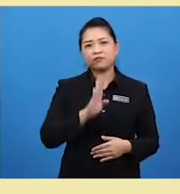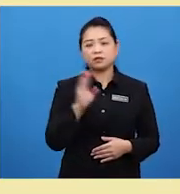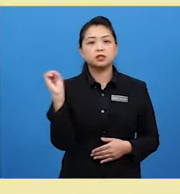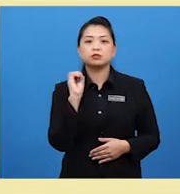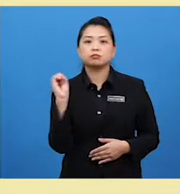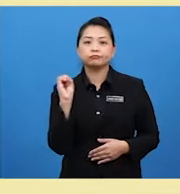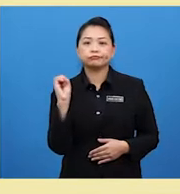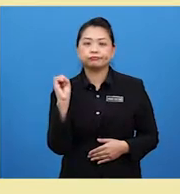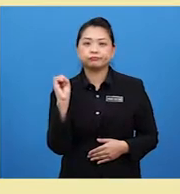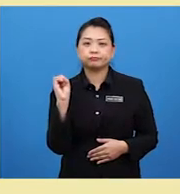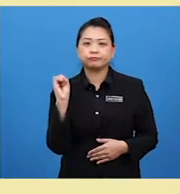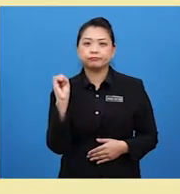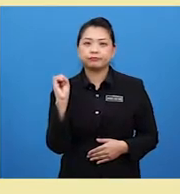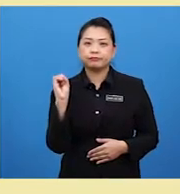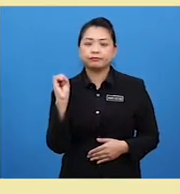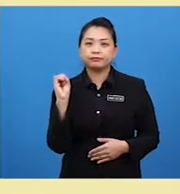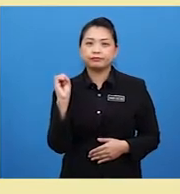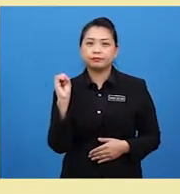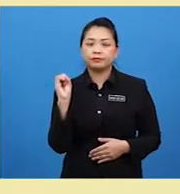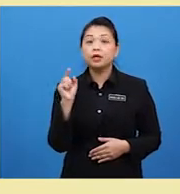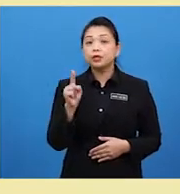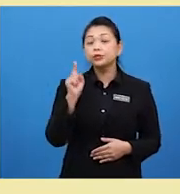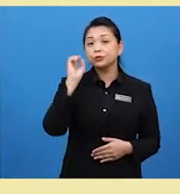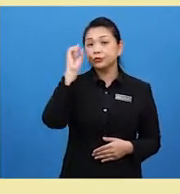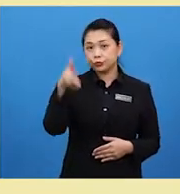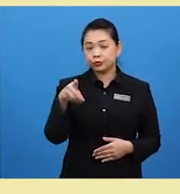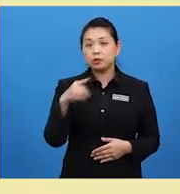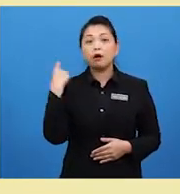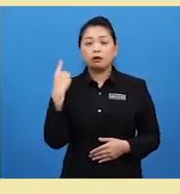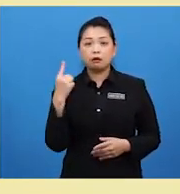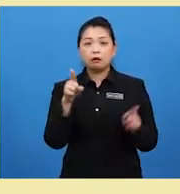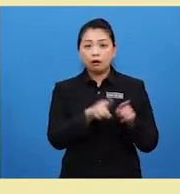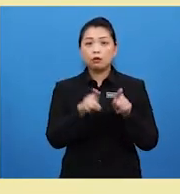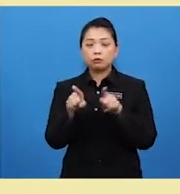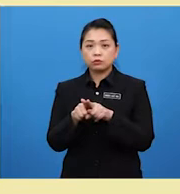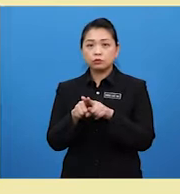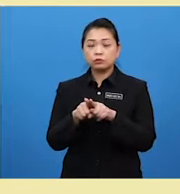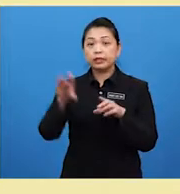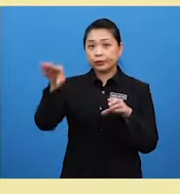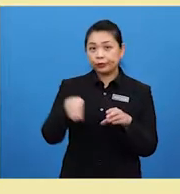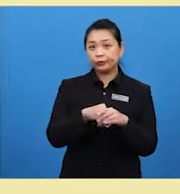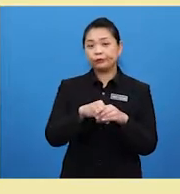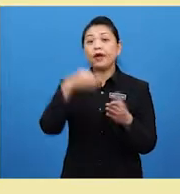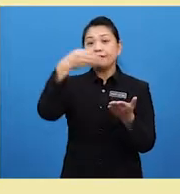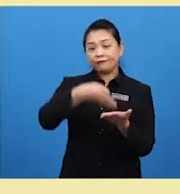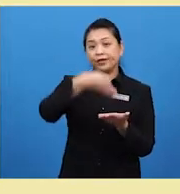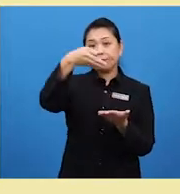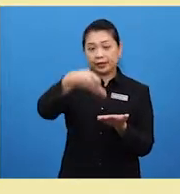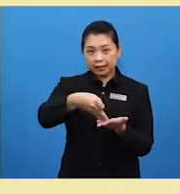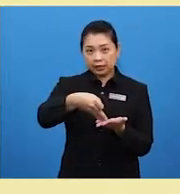0%. You should also include frequently with usually.